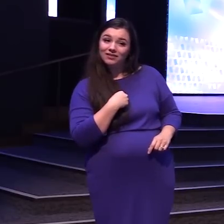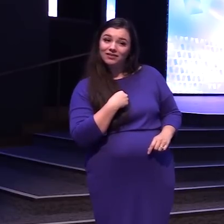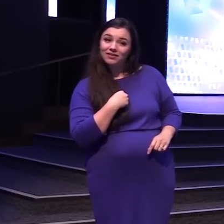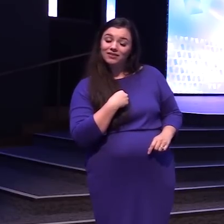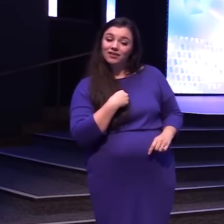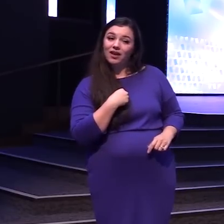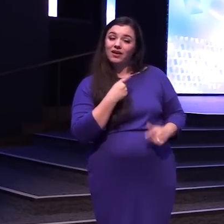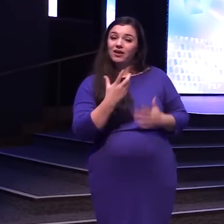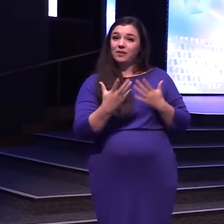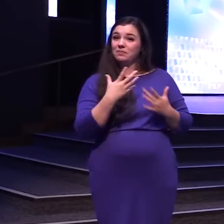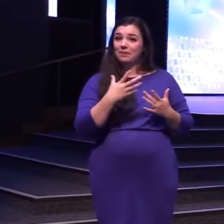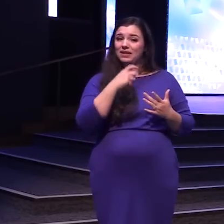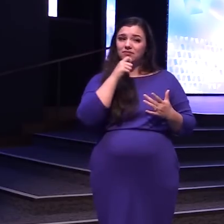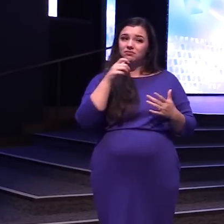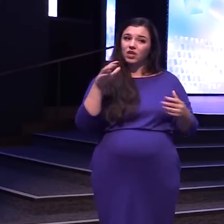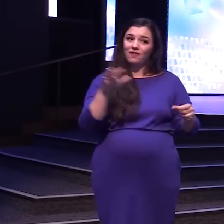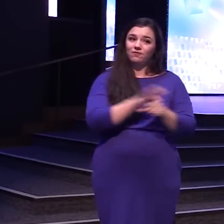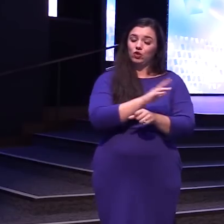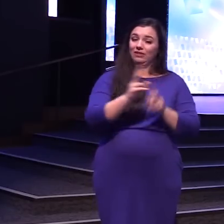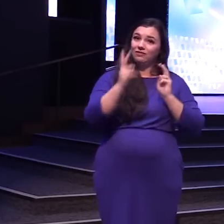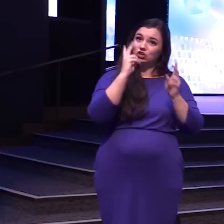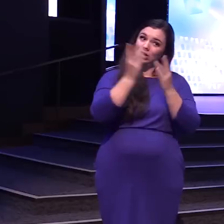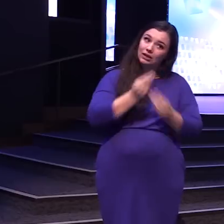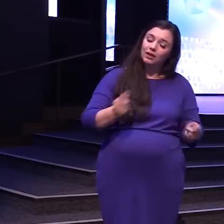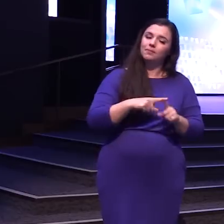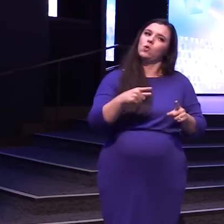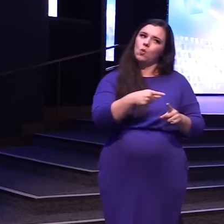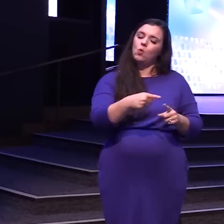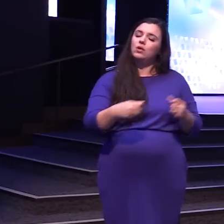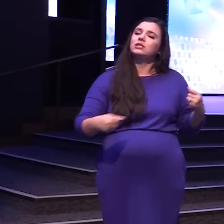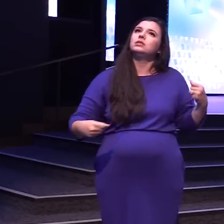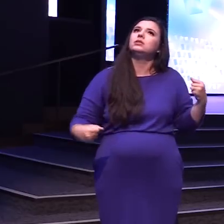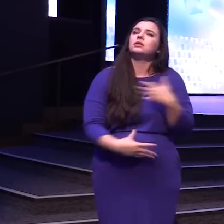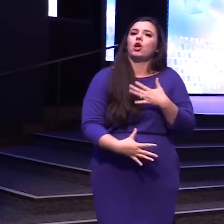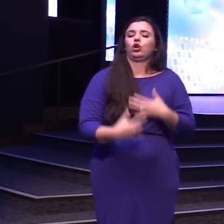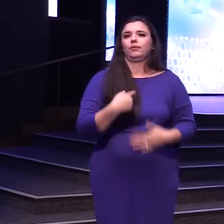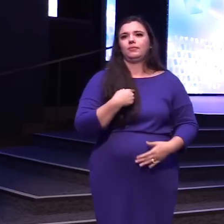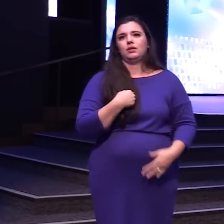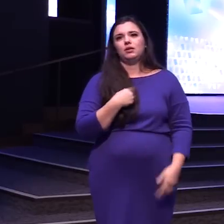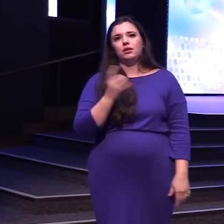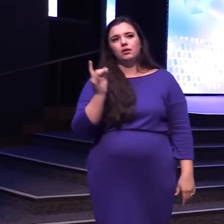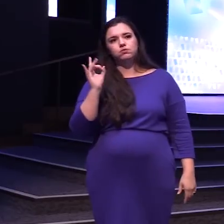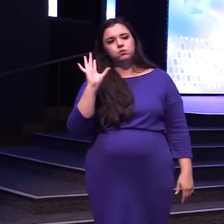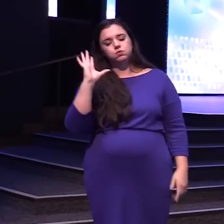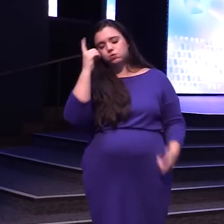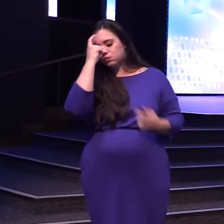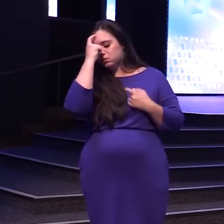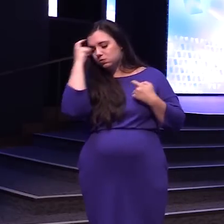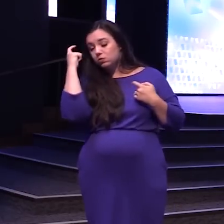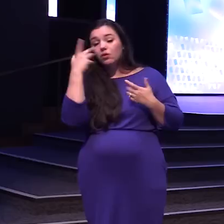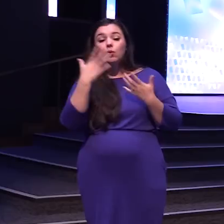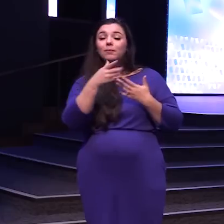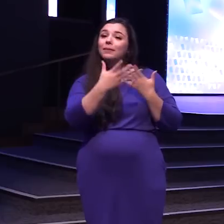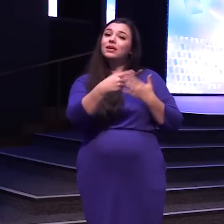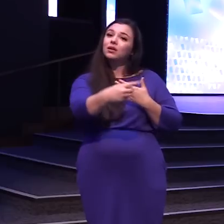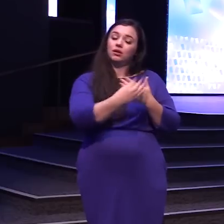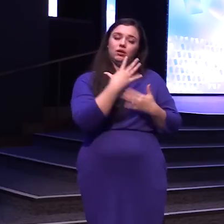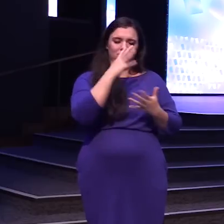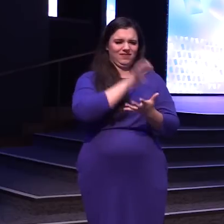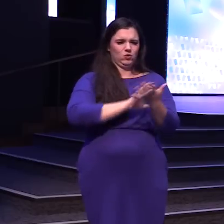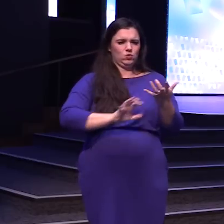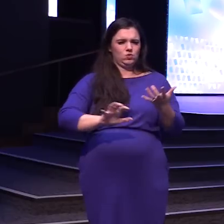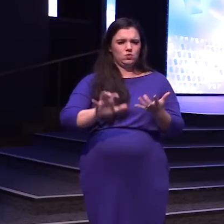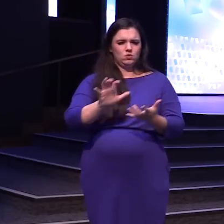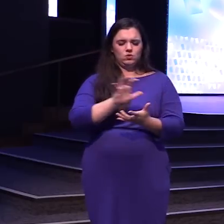And maybe He doesn't Fully take out My vision But boy He scares the Living daylights Out of me Or he confuses me